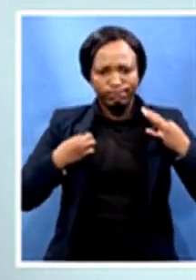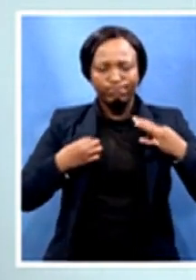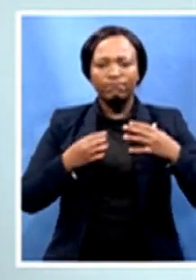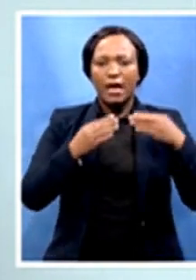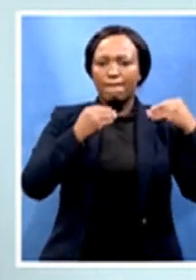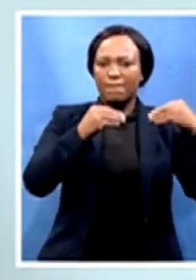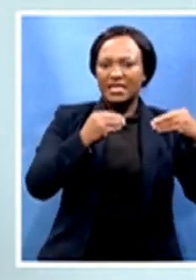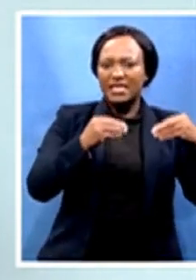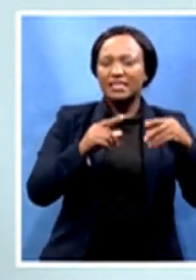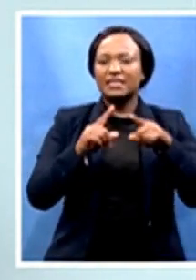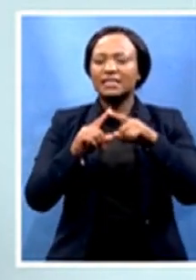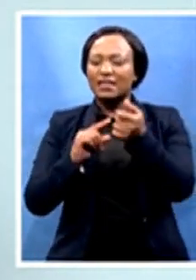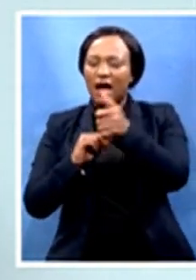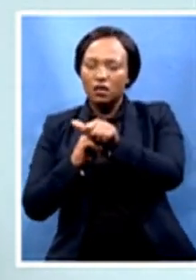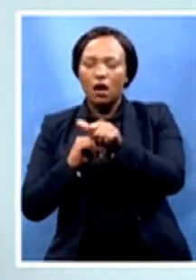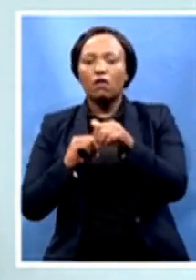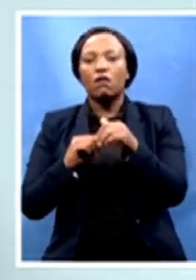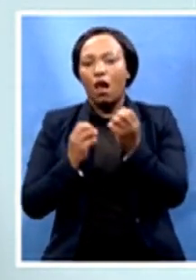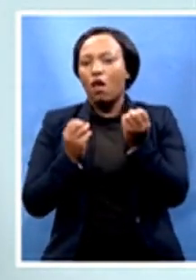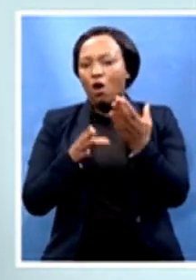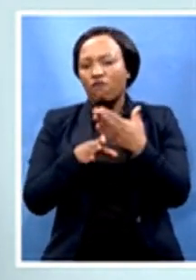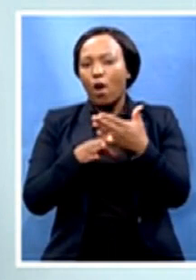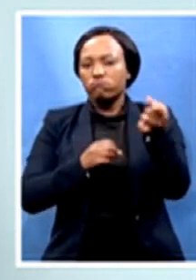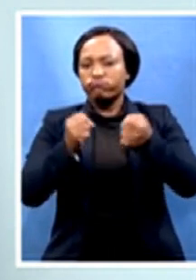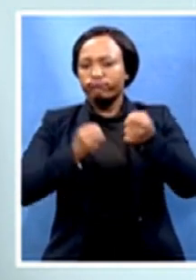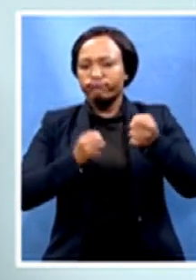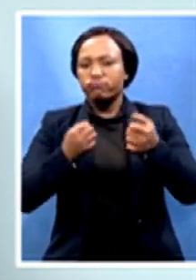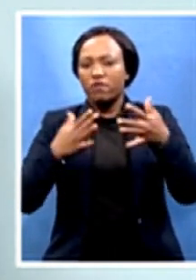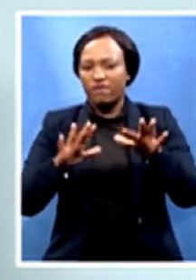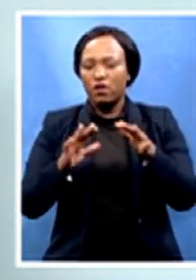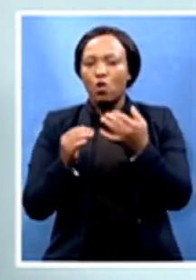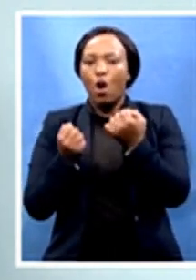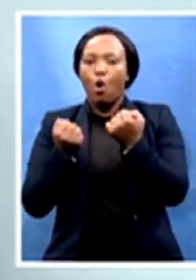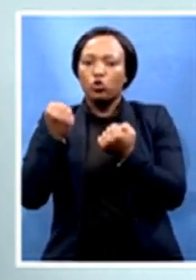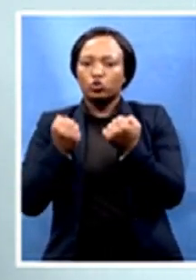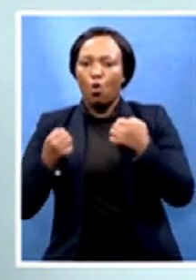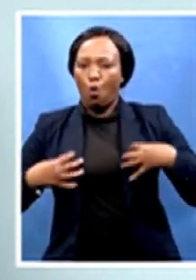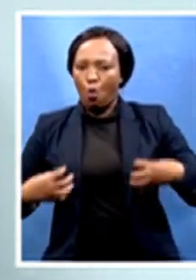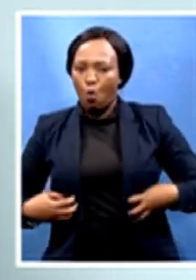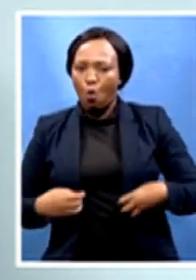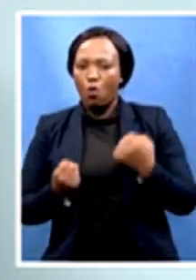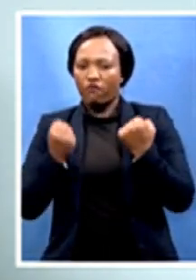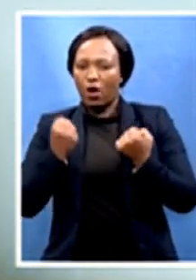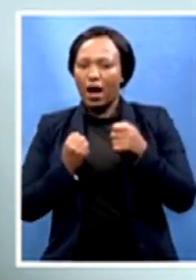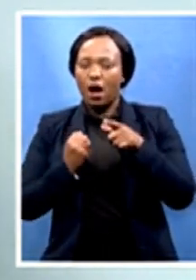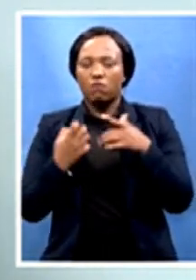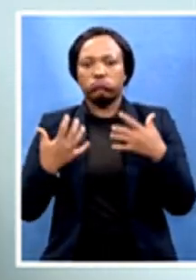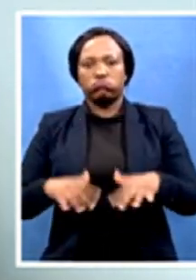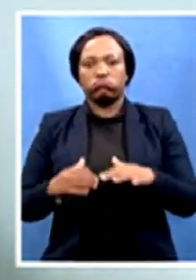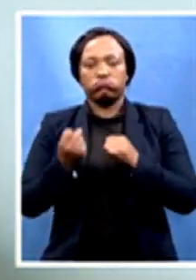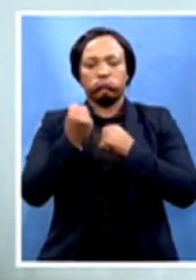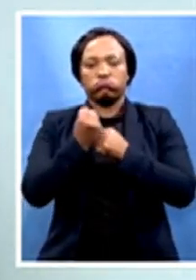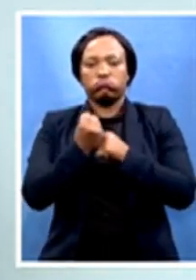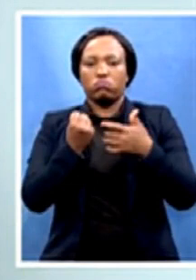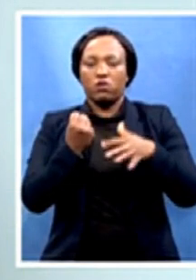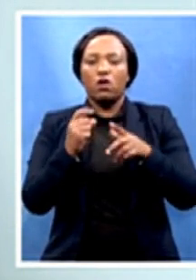you look at the automotive, for instance, we're targeting the after support. There are guys that are working in the townships,